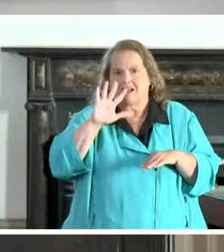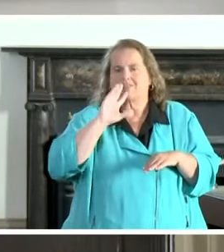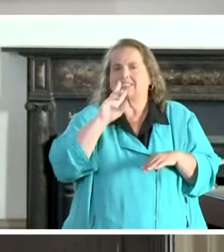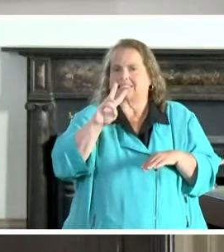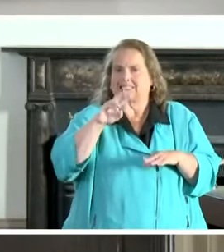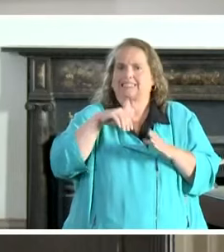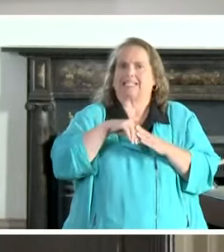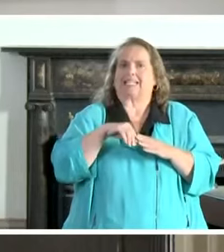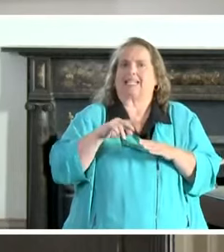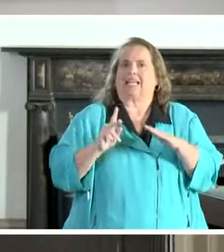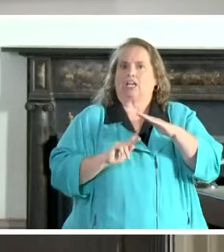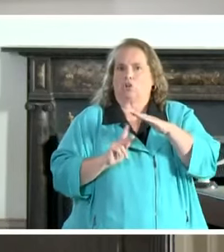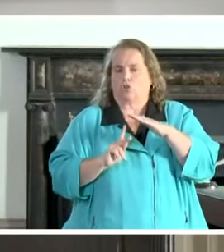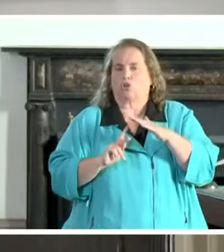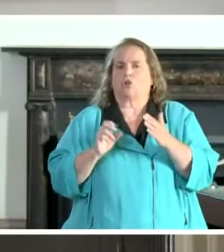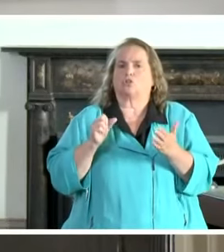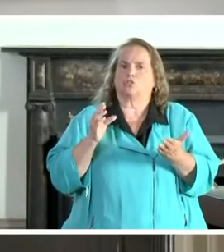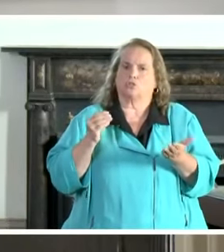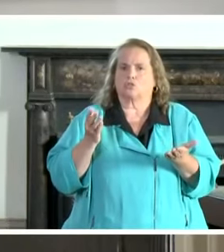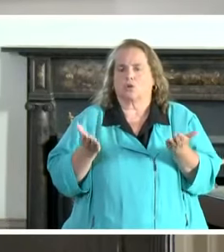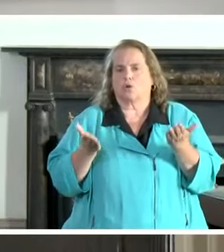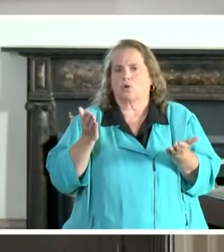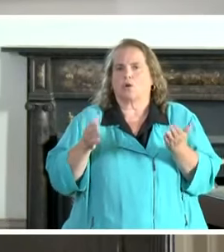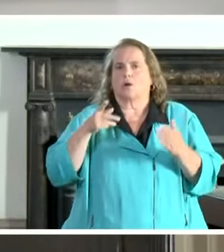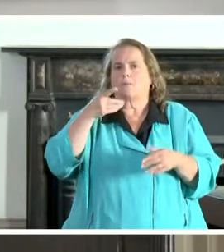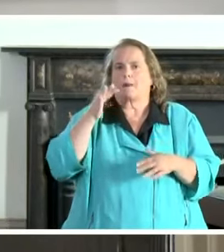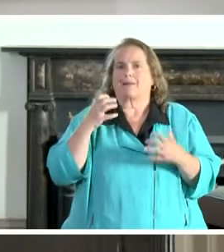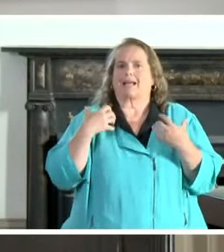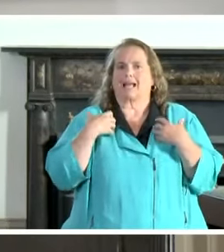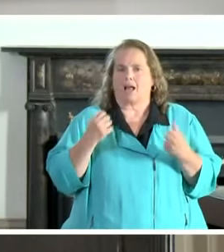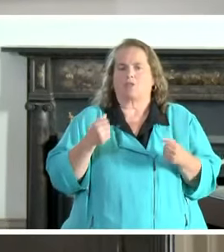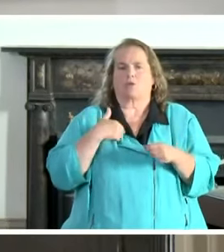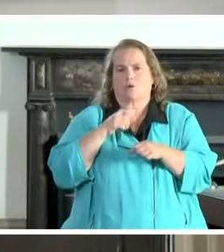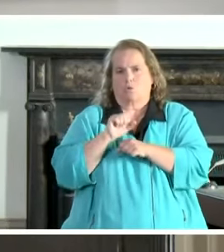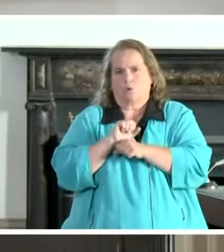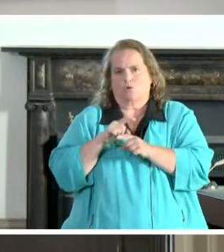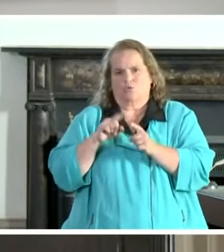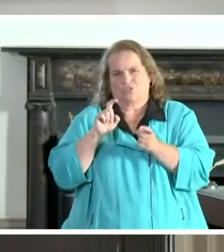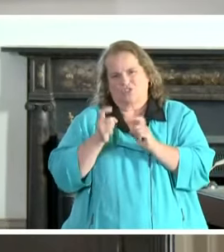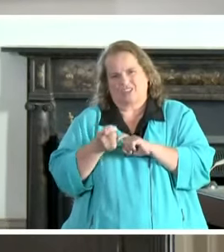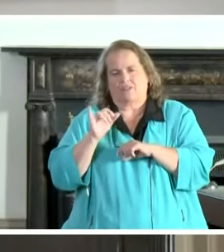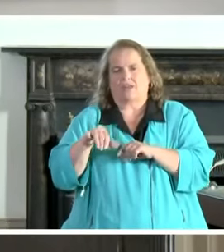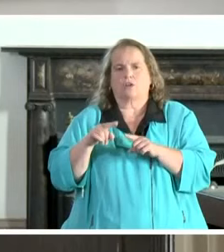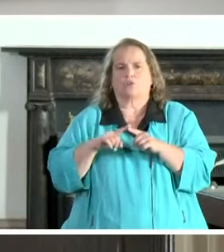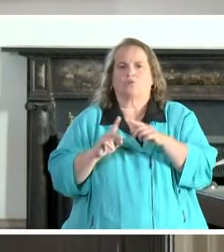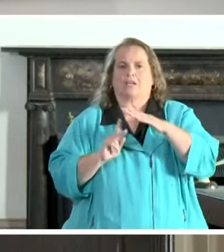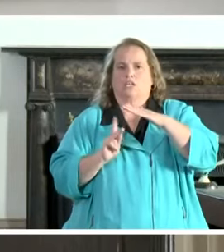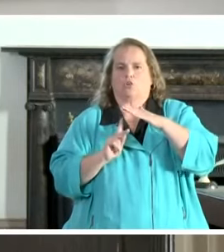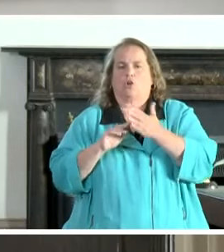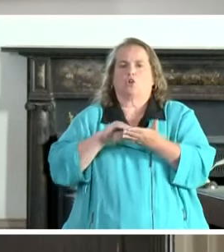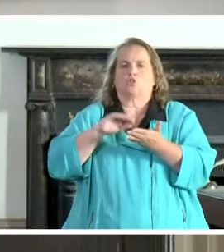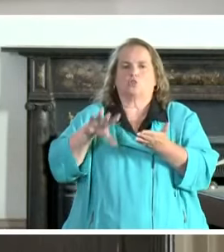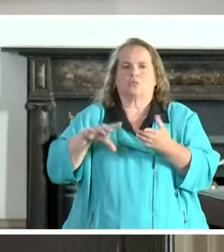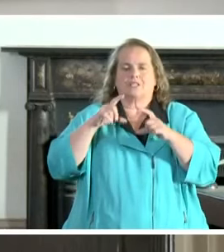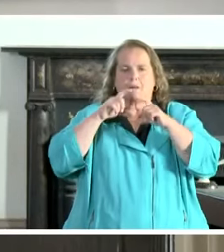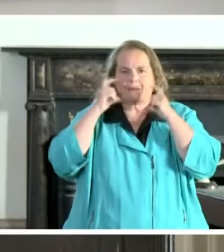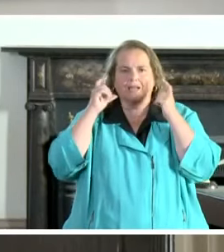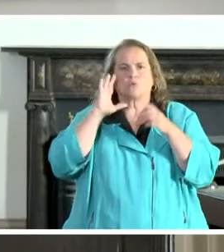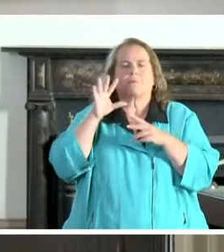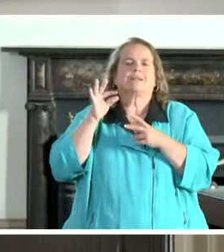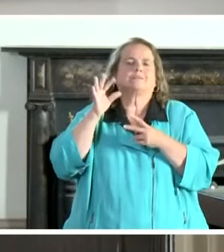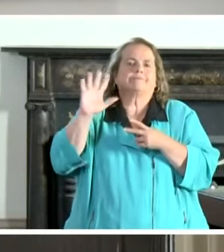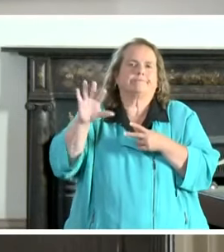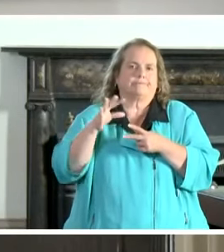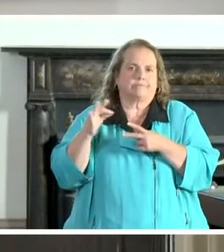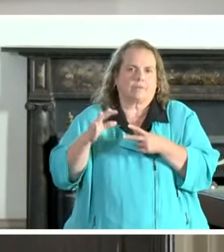kindergarten. And so public health, and we work to change that to kindergarten students, the mask will be optional.